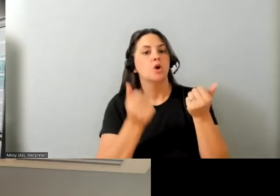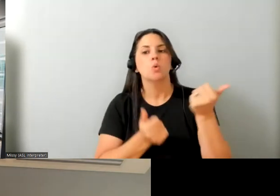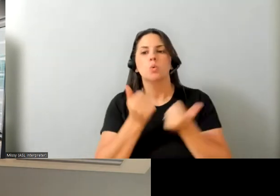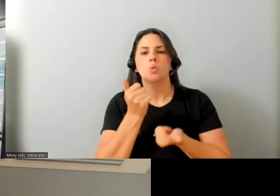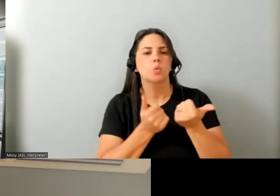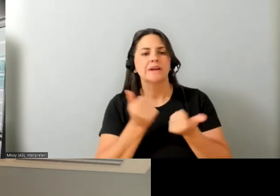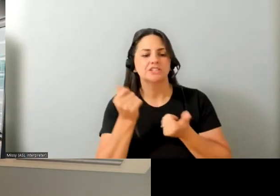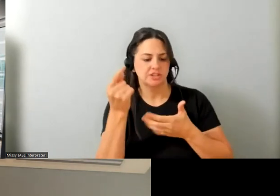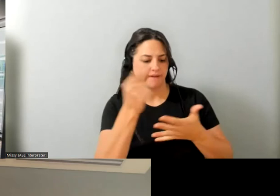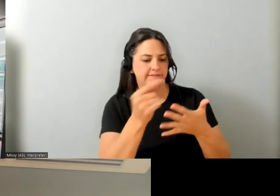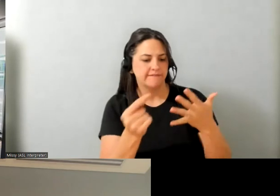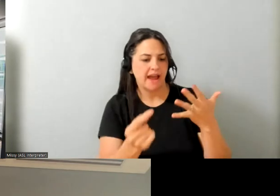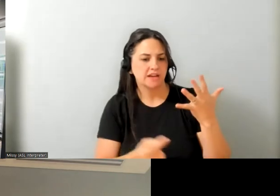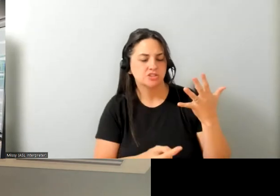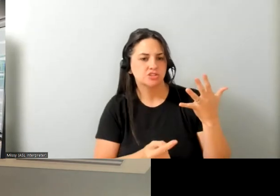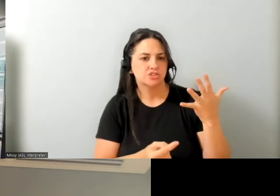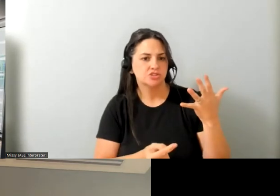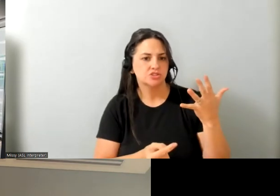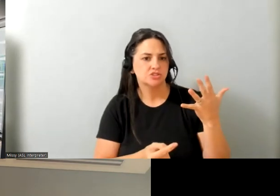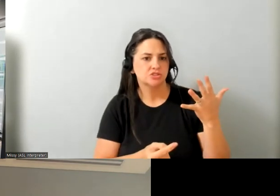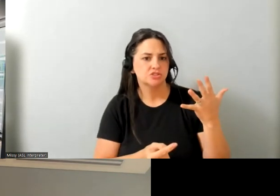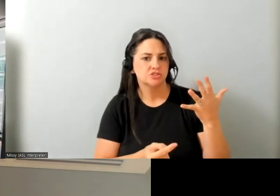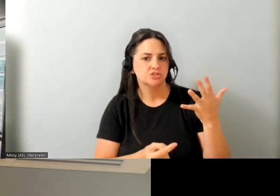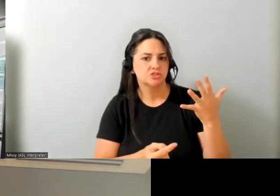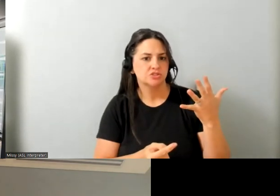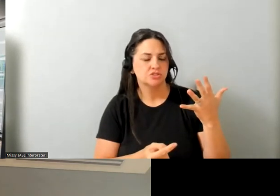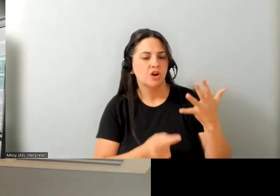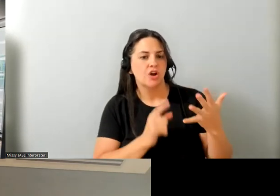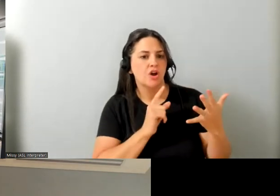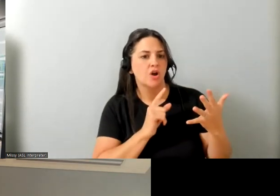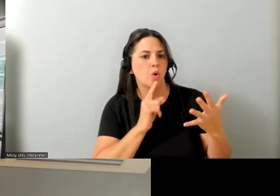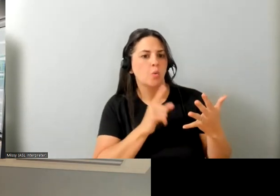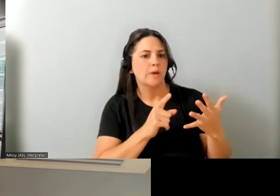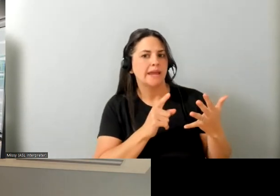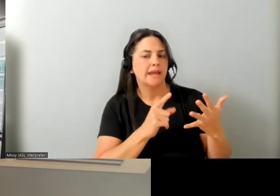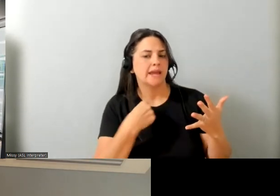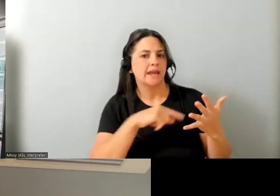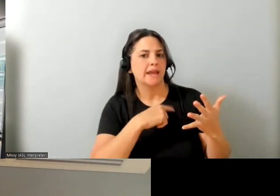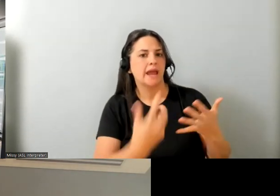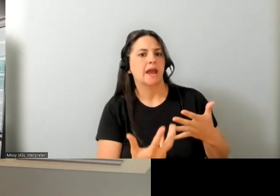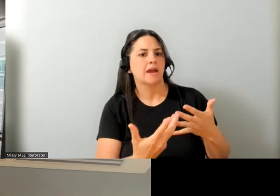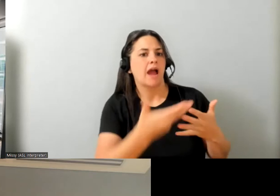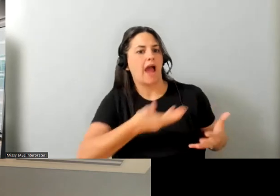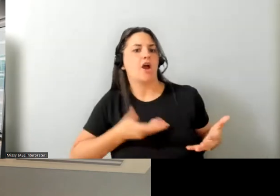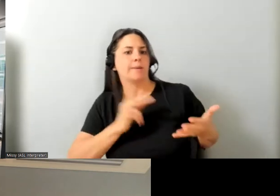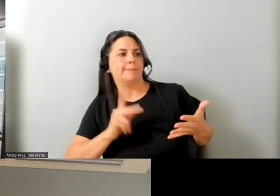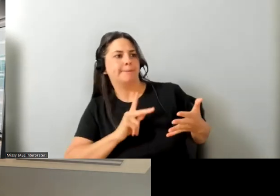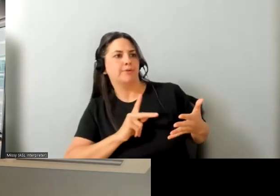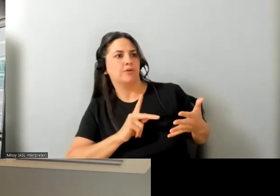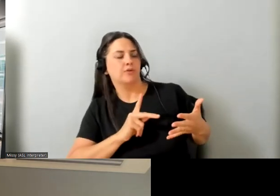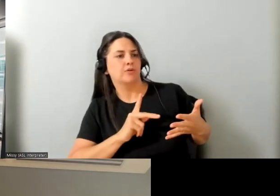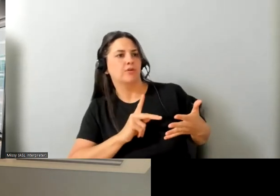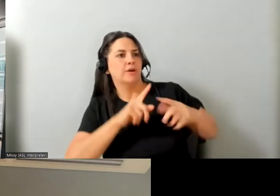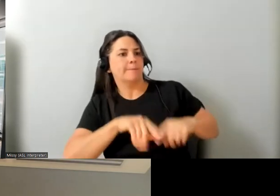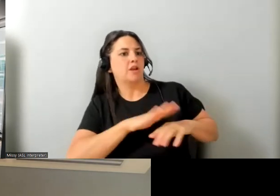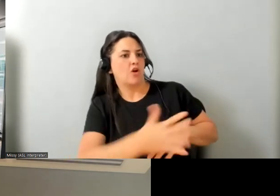meant that we've always employed people on an inclusive basis what made that successful and and why is